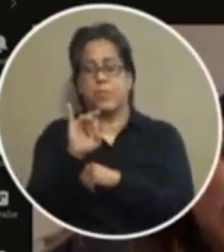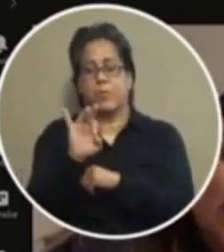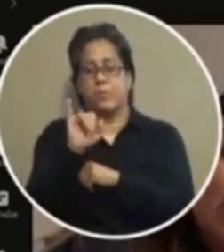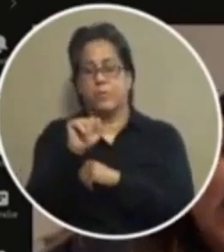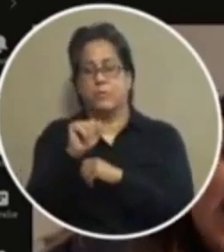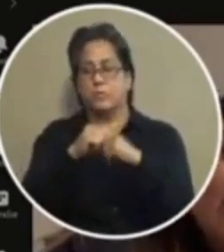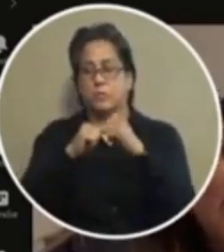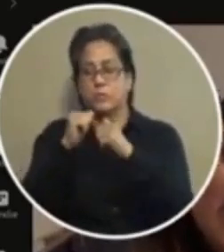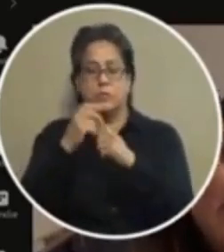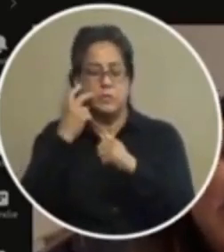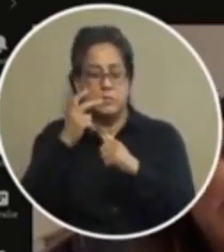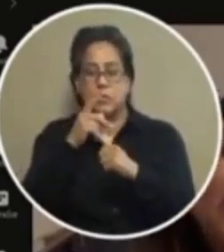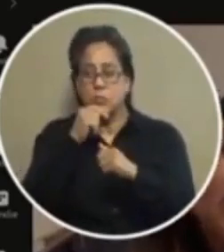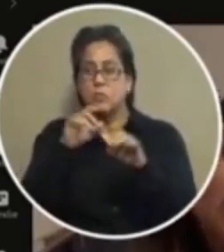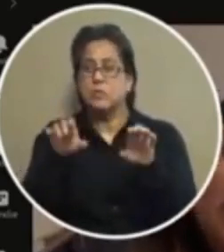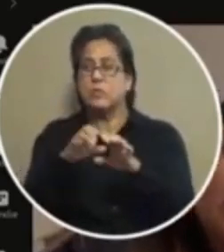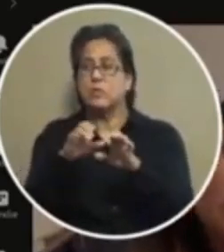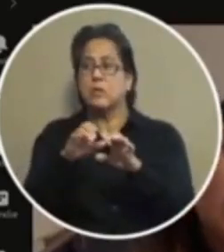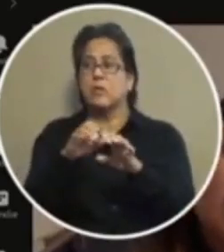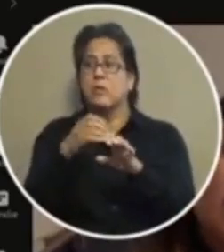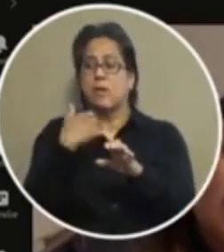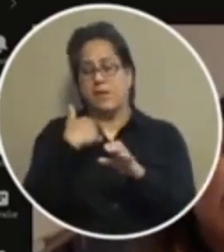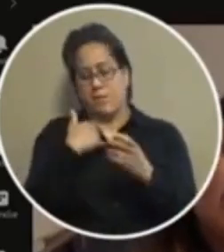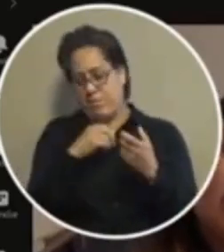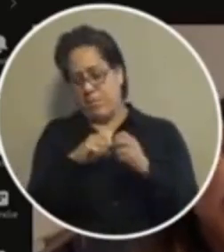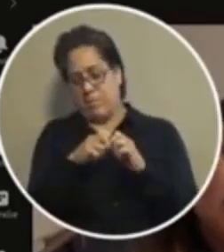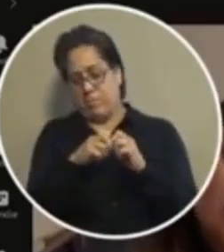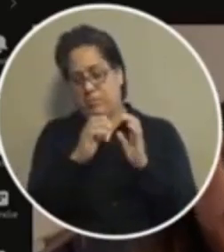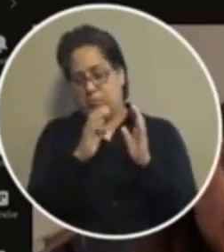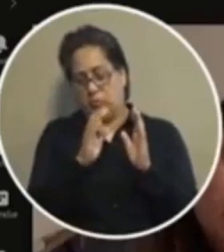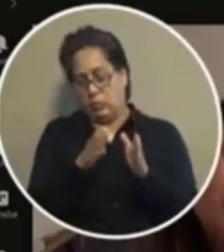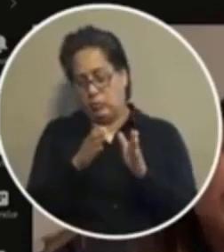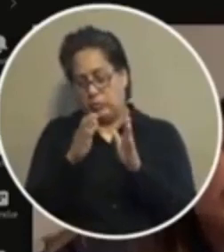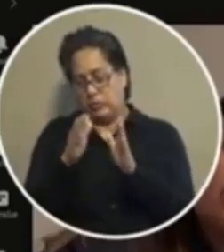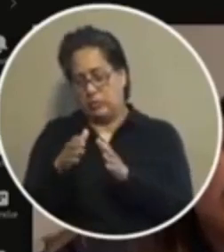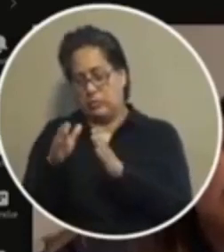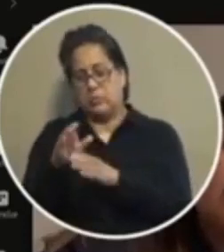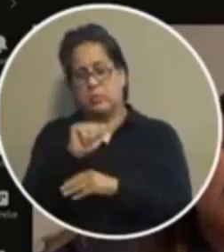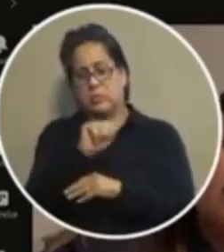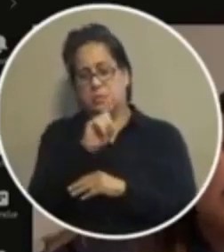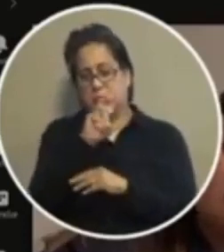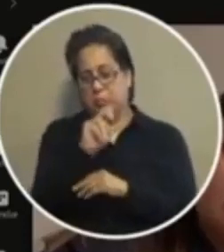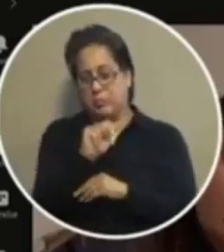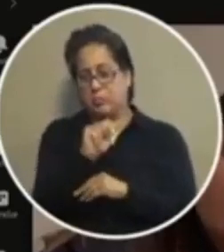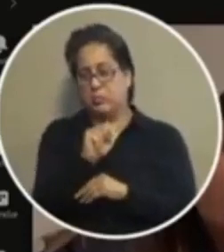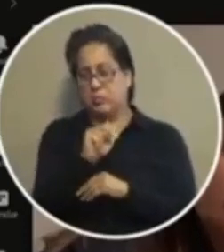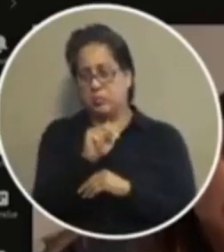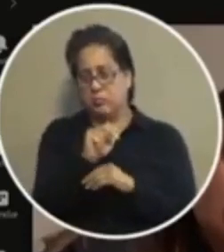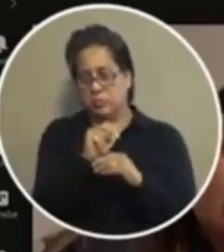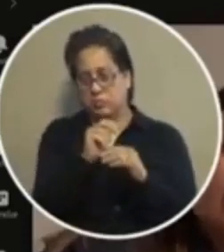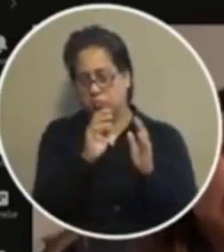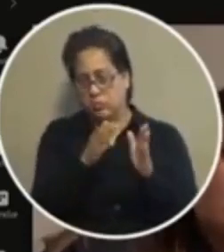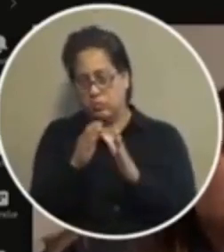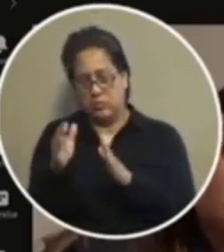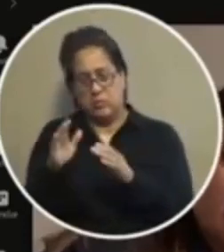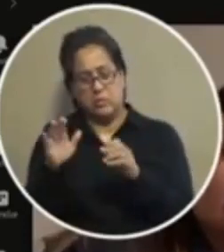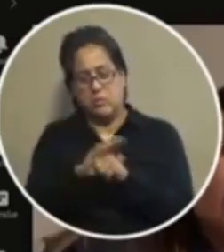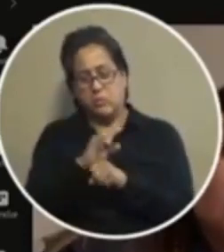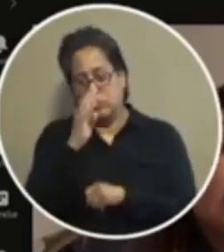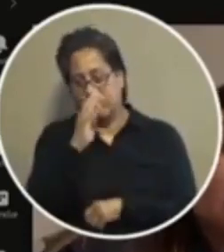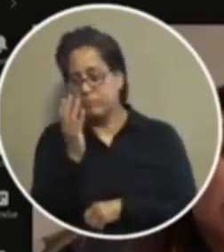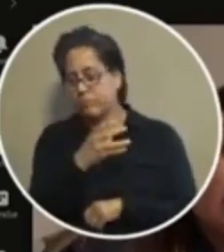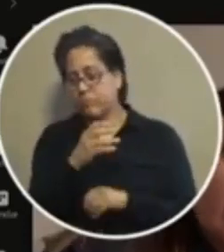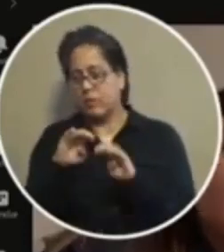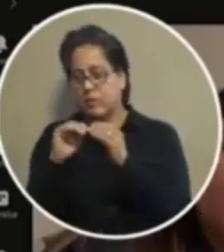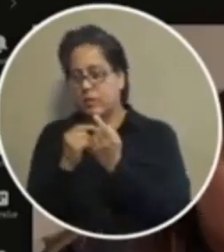see this done you know i have i'm having a problem with the trend of the administration mr gonzalez completely disregarding council